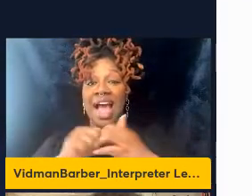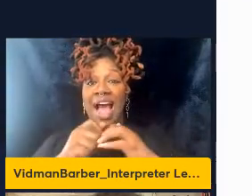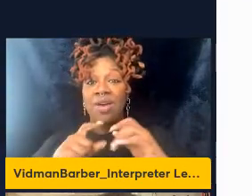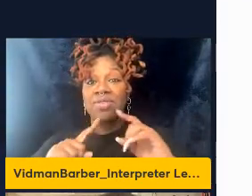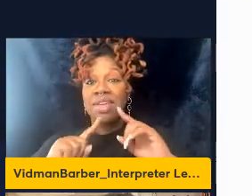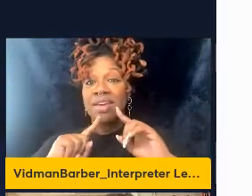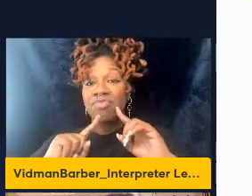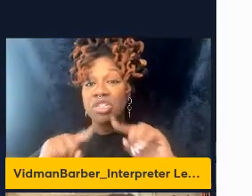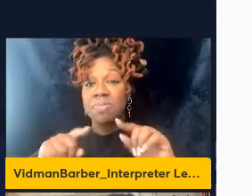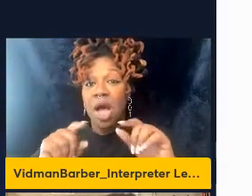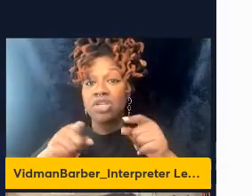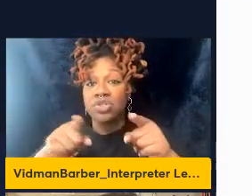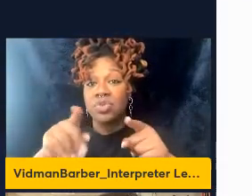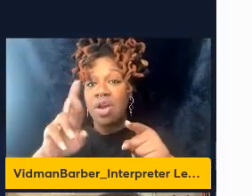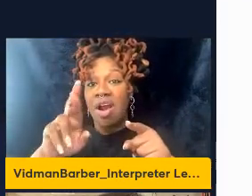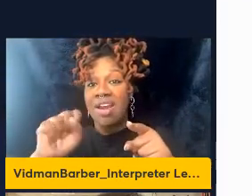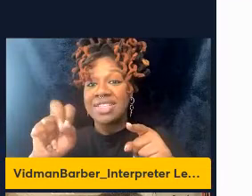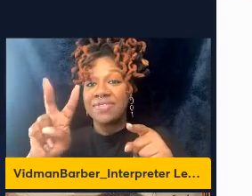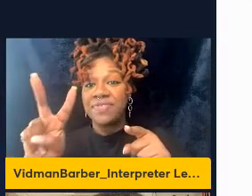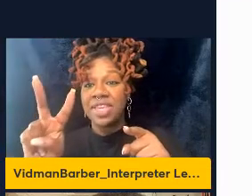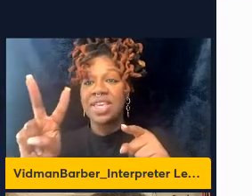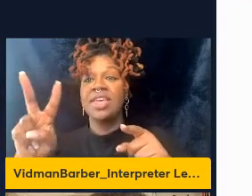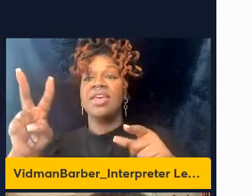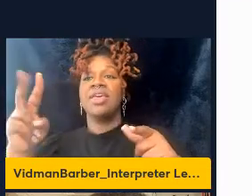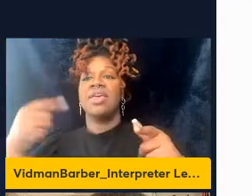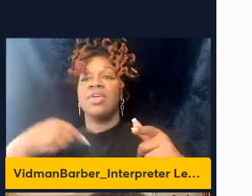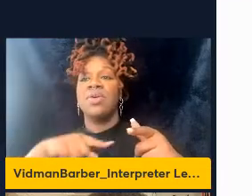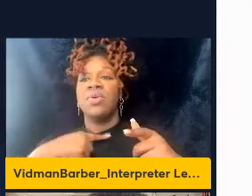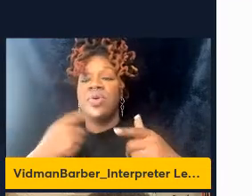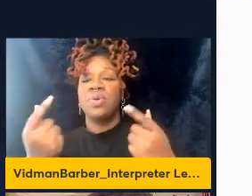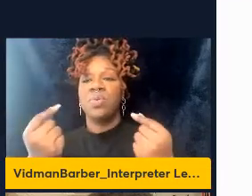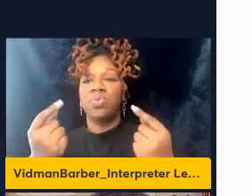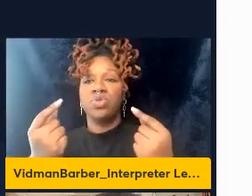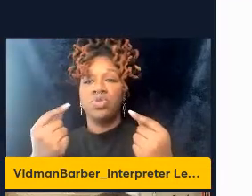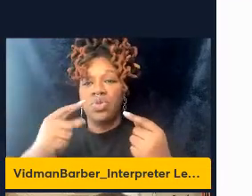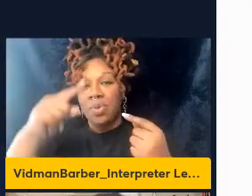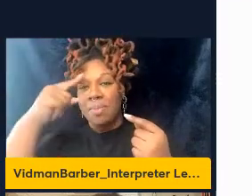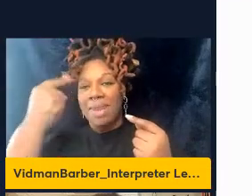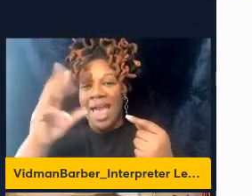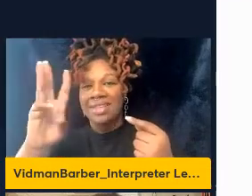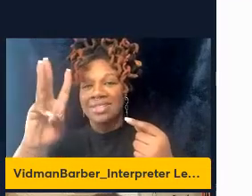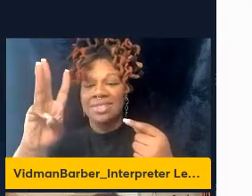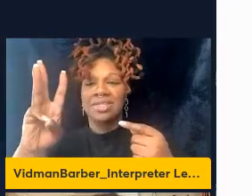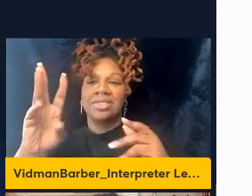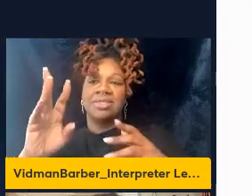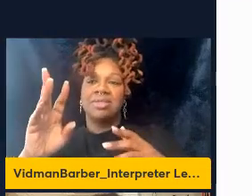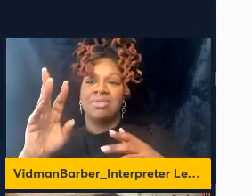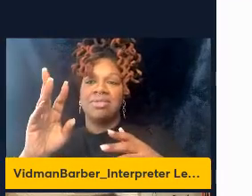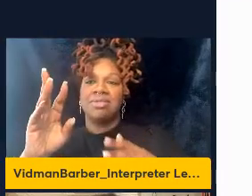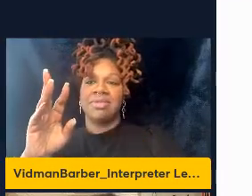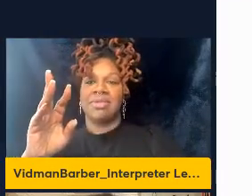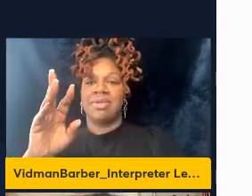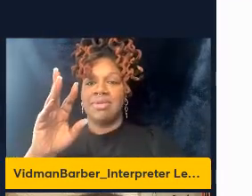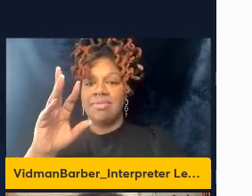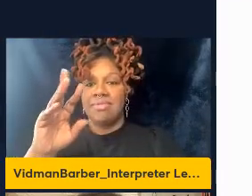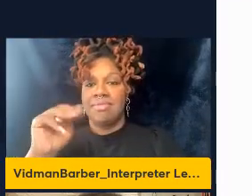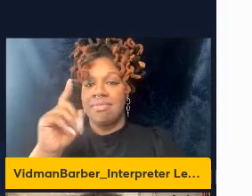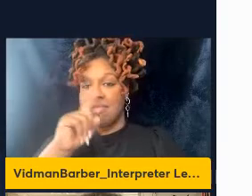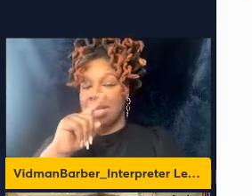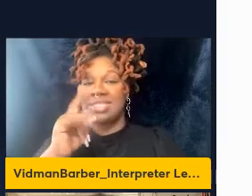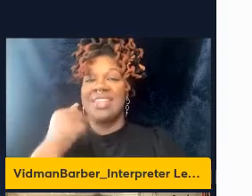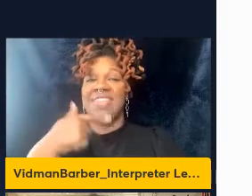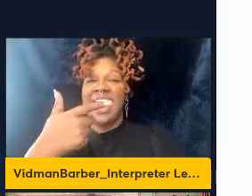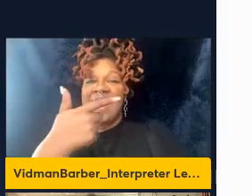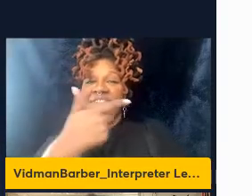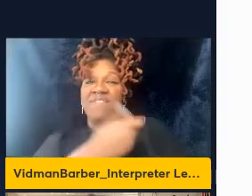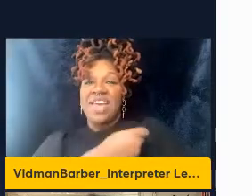infection we intranasally infected black 6 mice with the RSV these mice were reinfected after three weeks